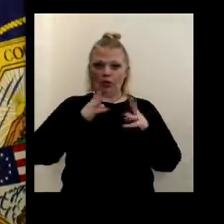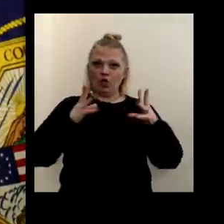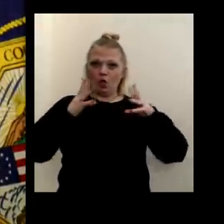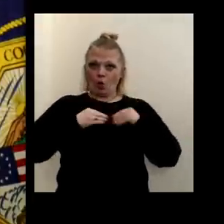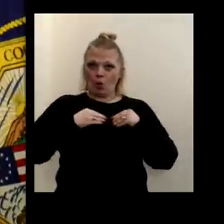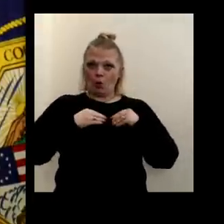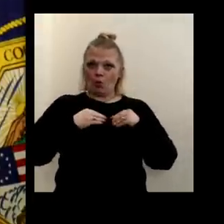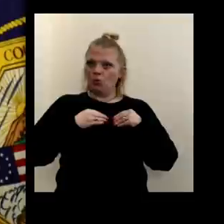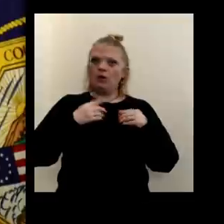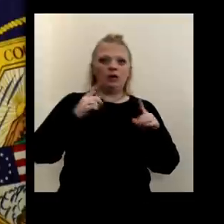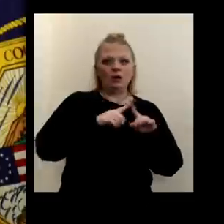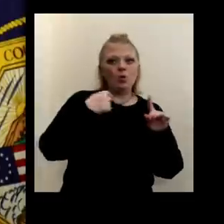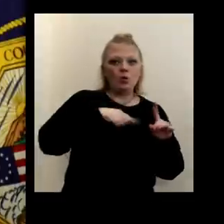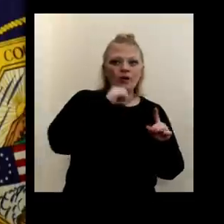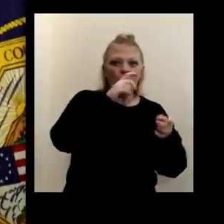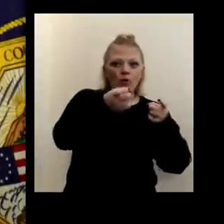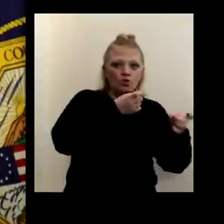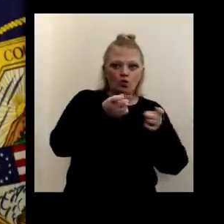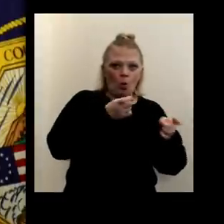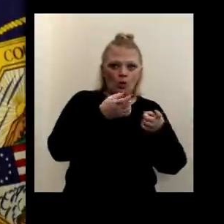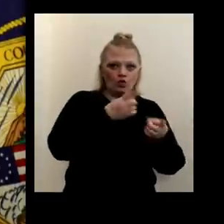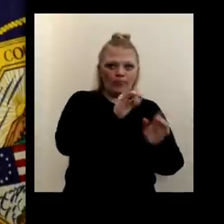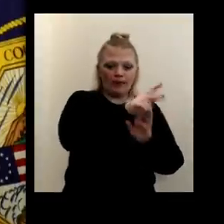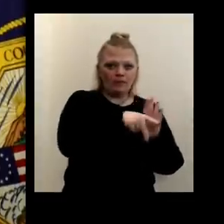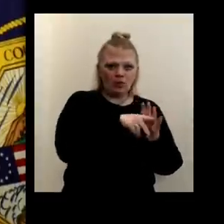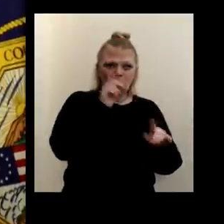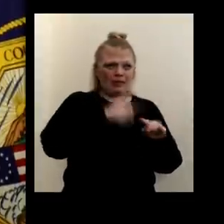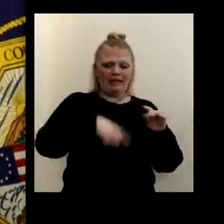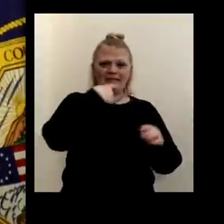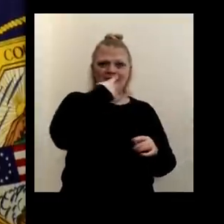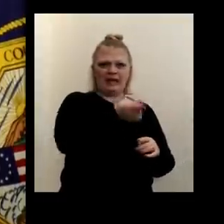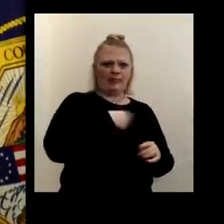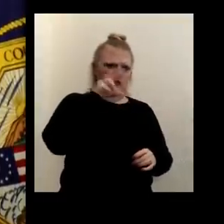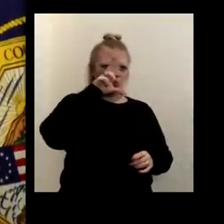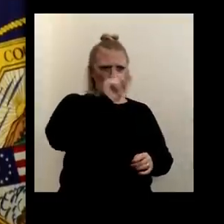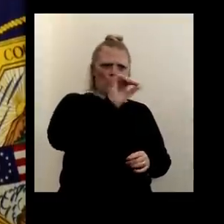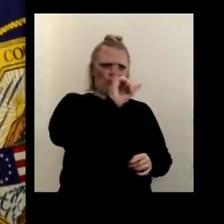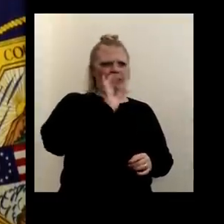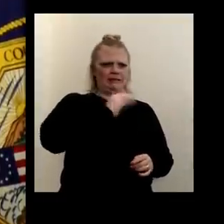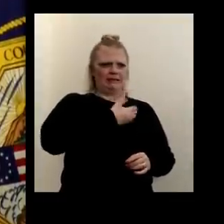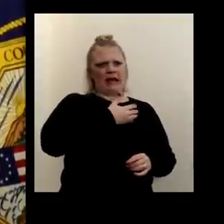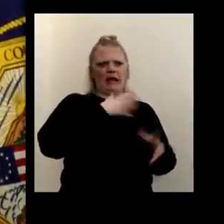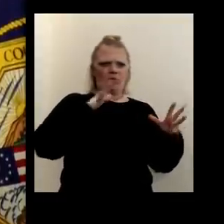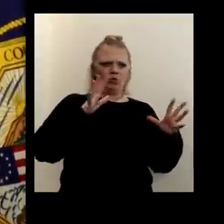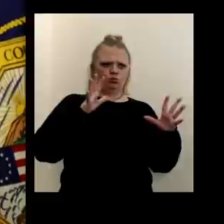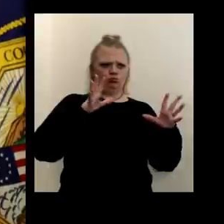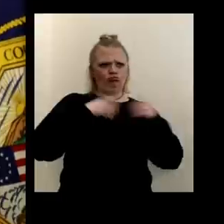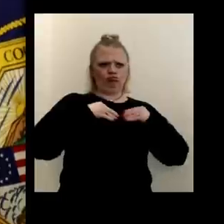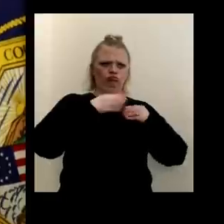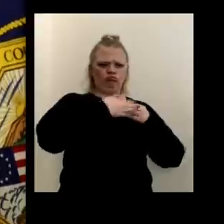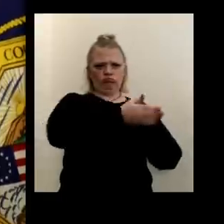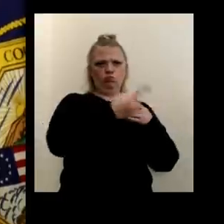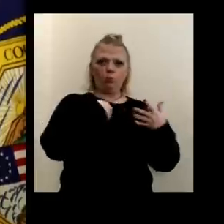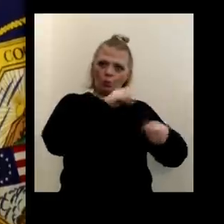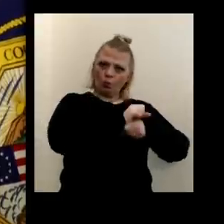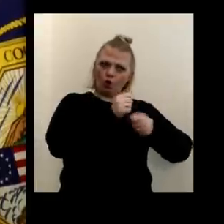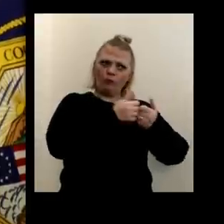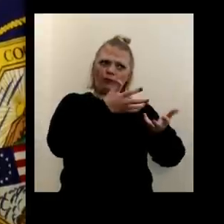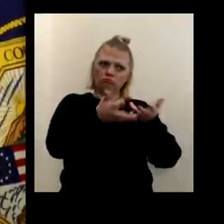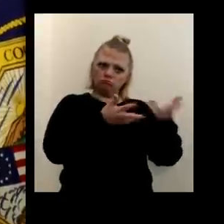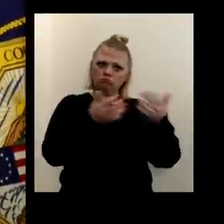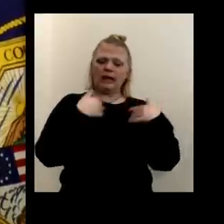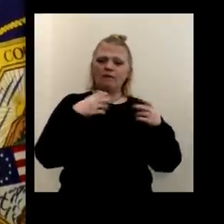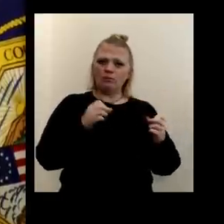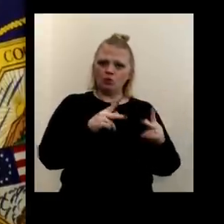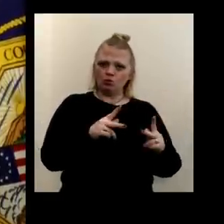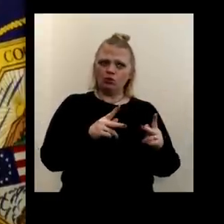we don't control it during that period. So we can't tell the bills, oh, that is ours from now on. Uh, we can work with them and I would hope that we'd have an